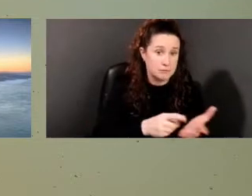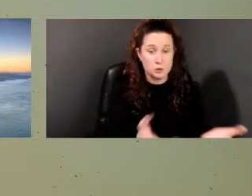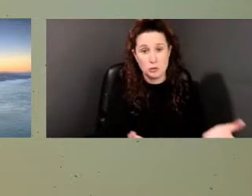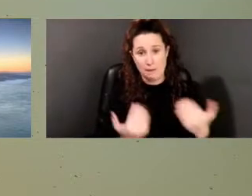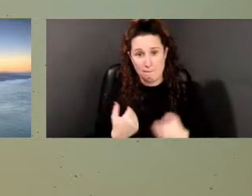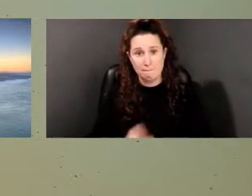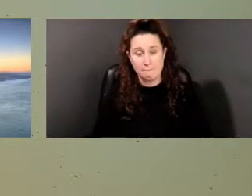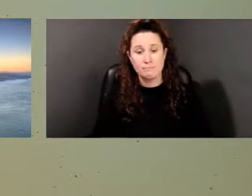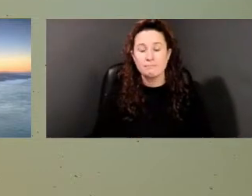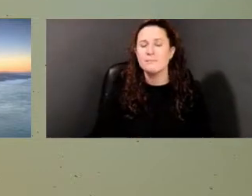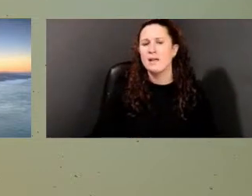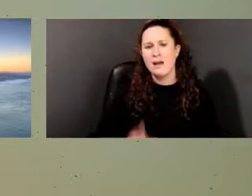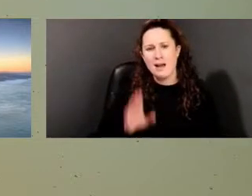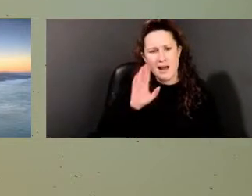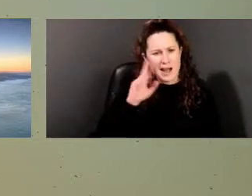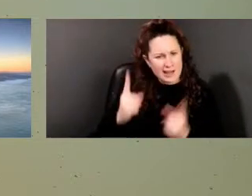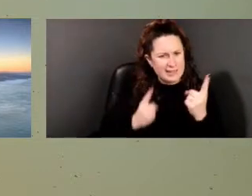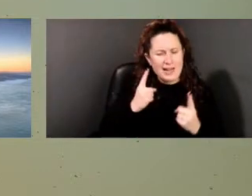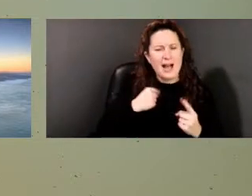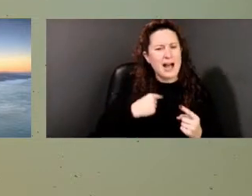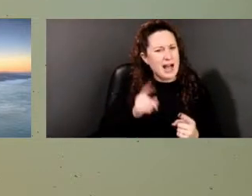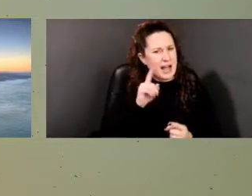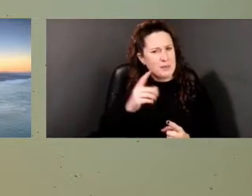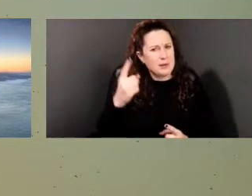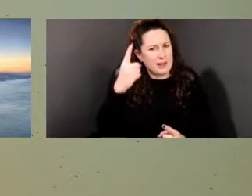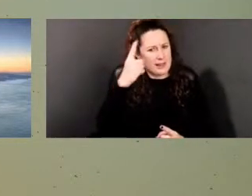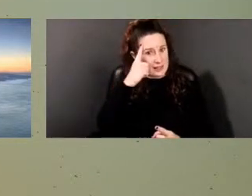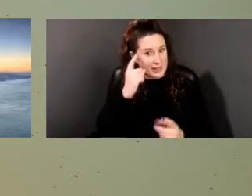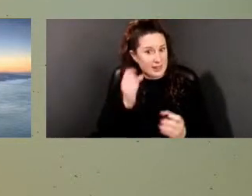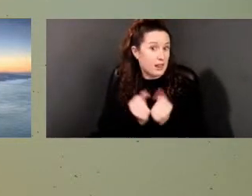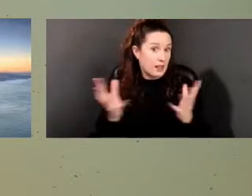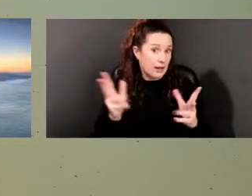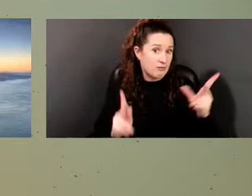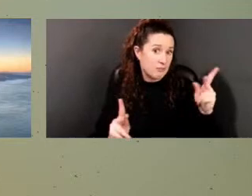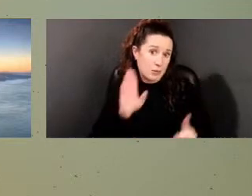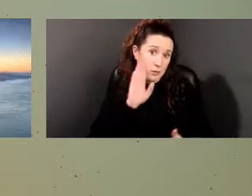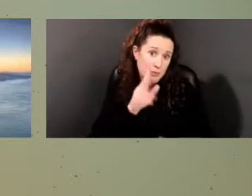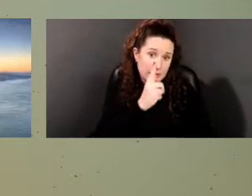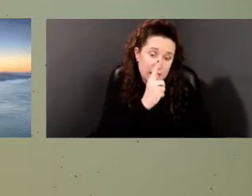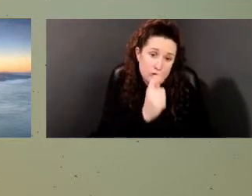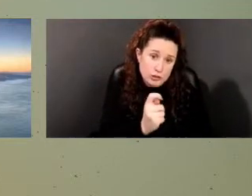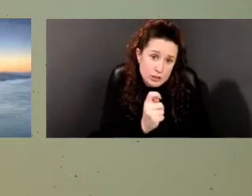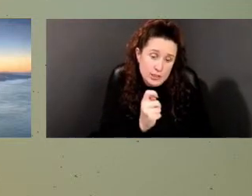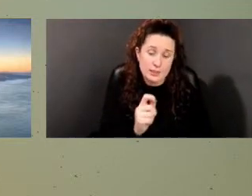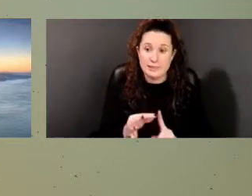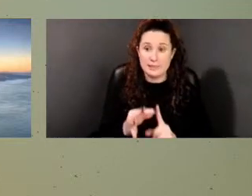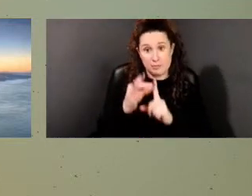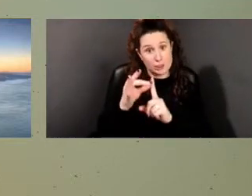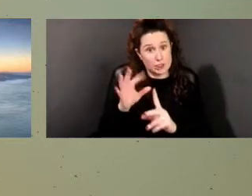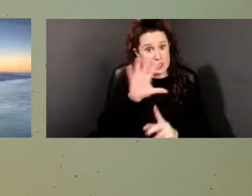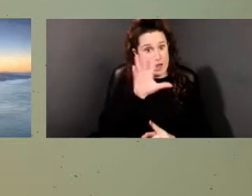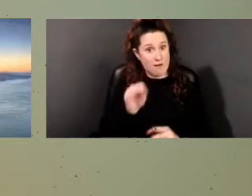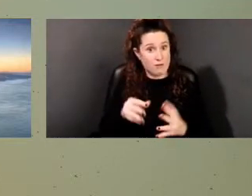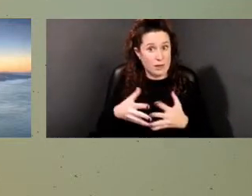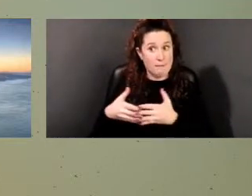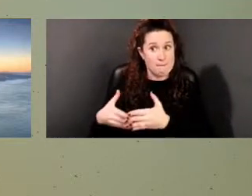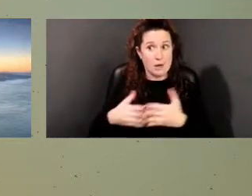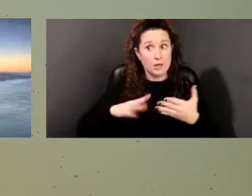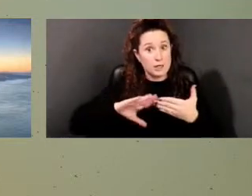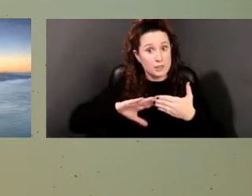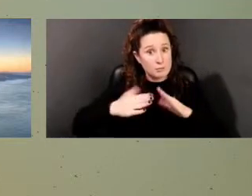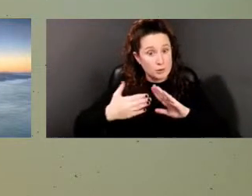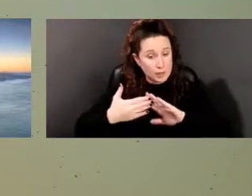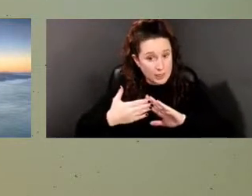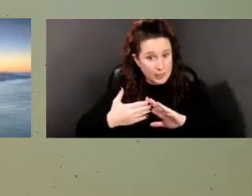considerable interest within the African American community and in the state